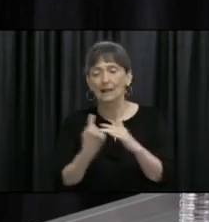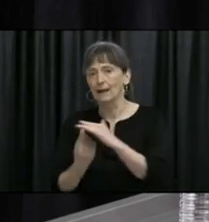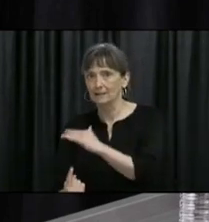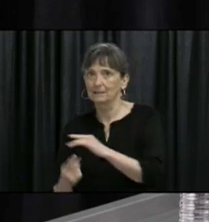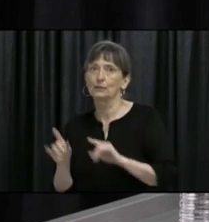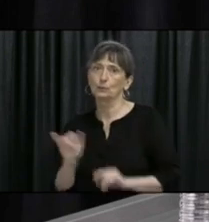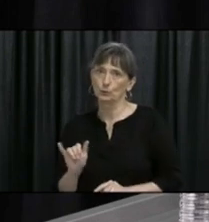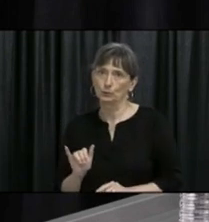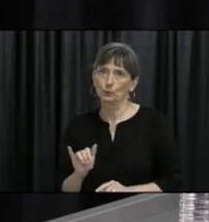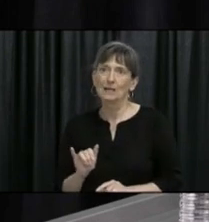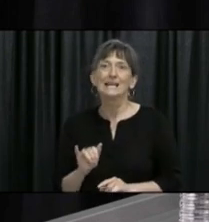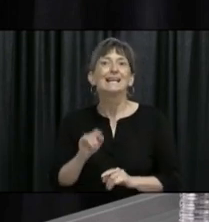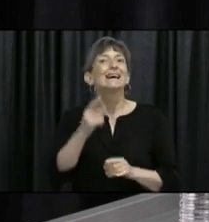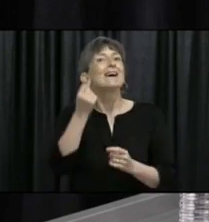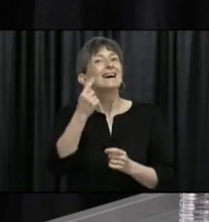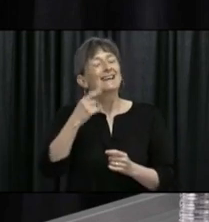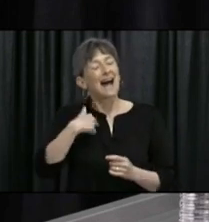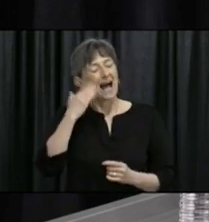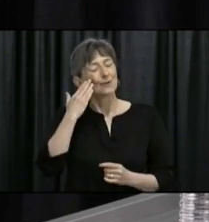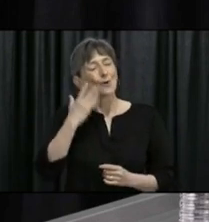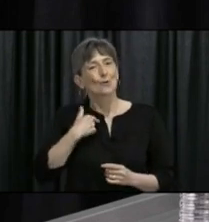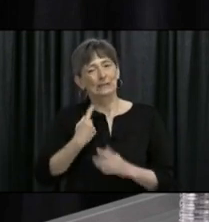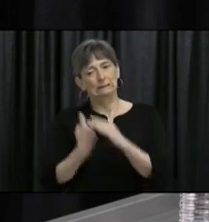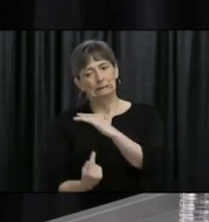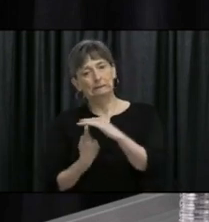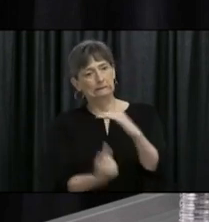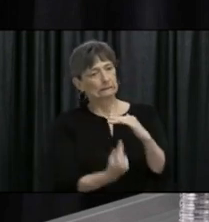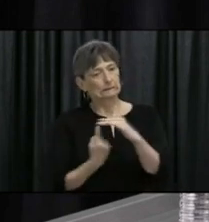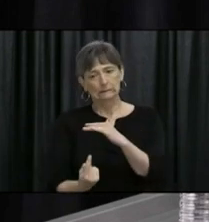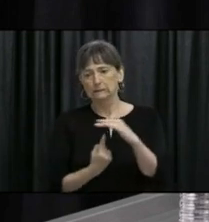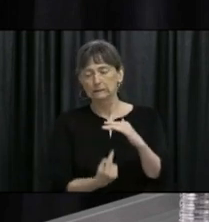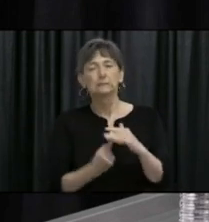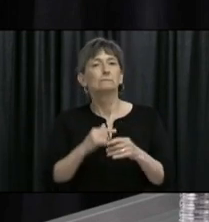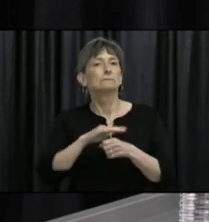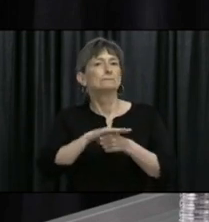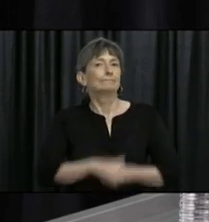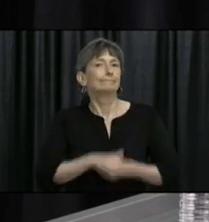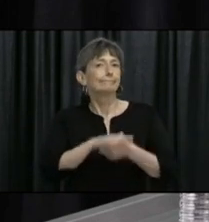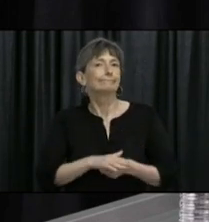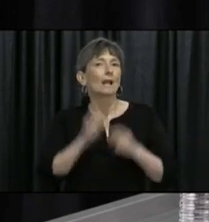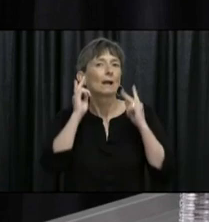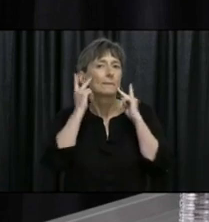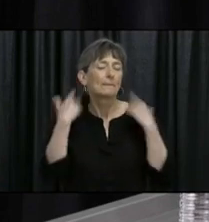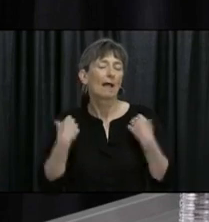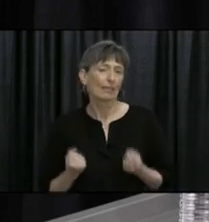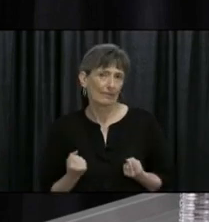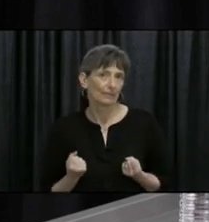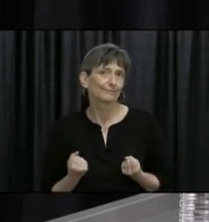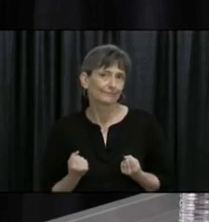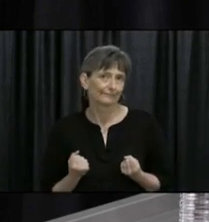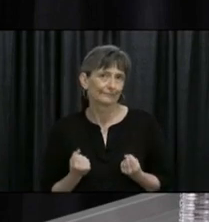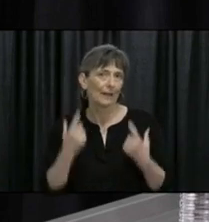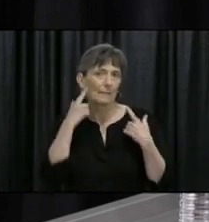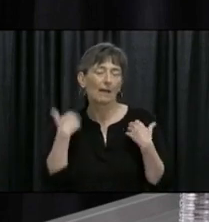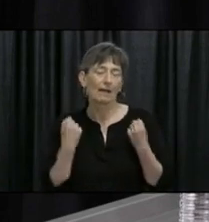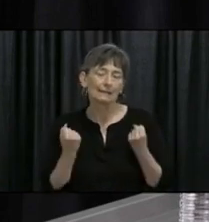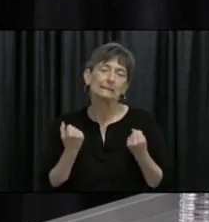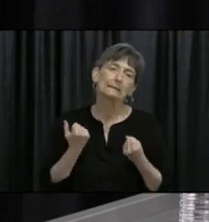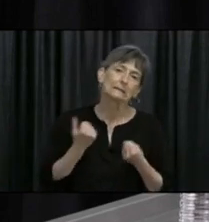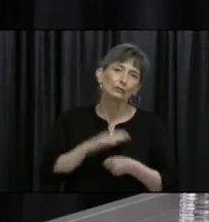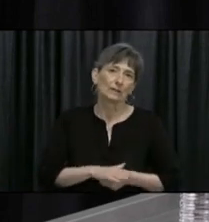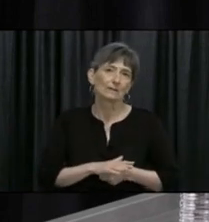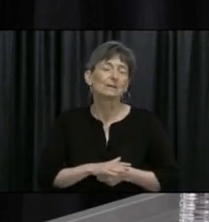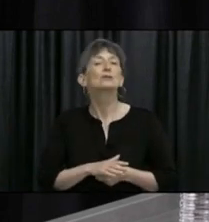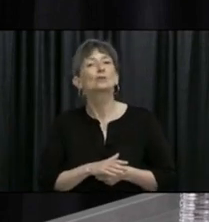This can take a great toll on their mental health. We feel this measure strikes a balance between personal health and public safety.